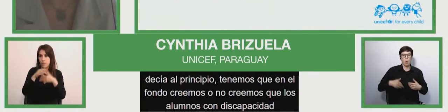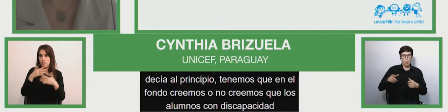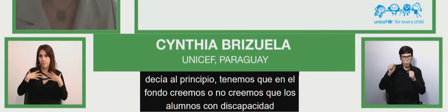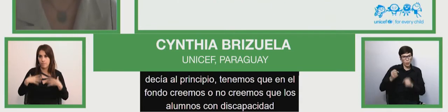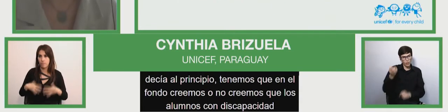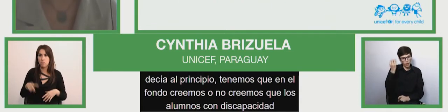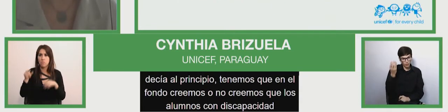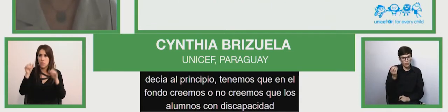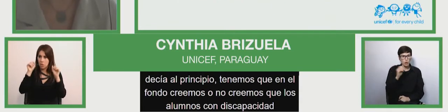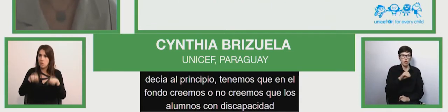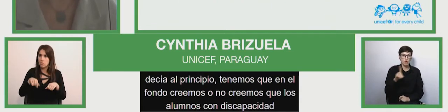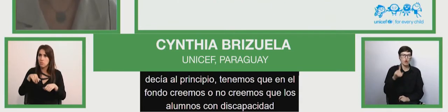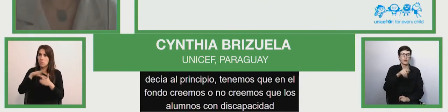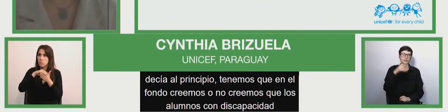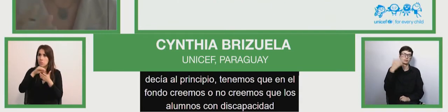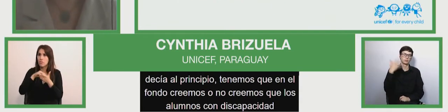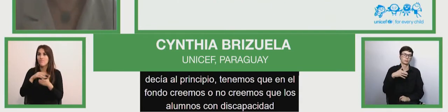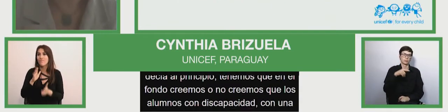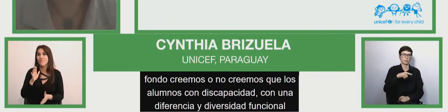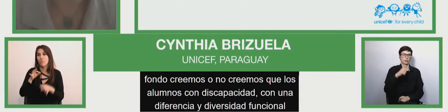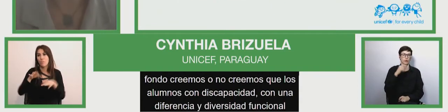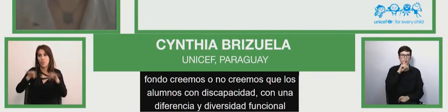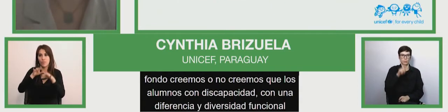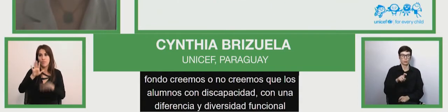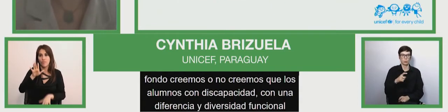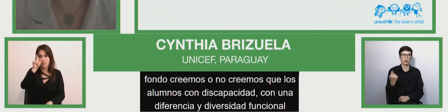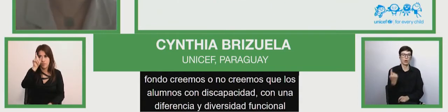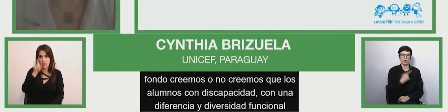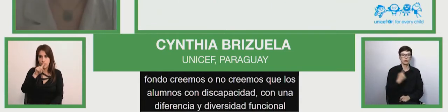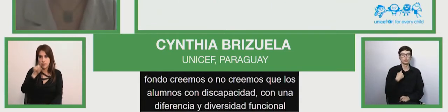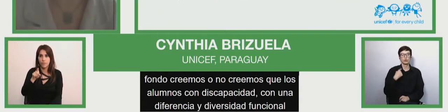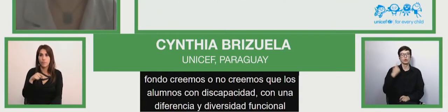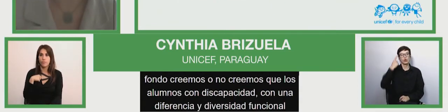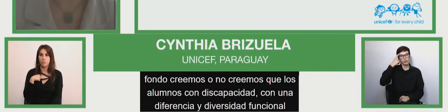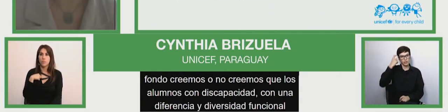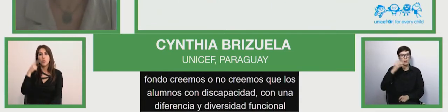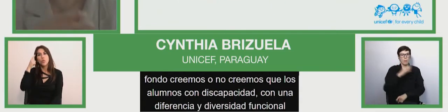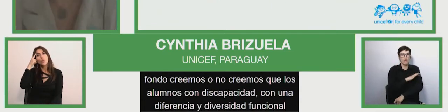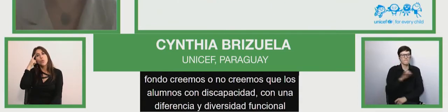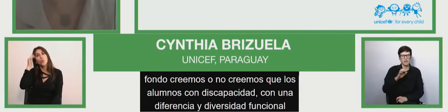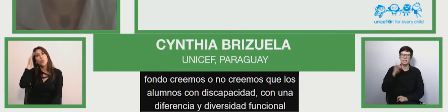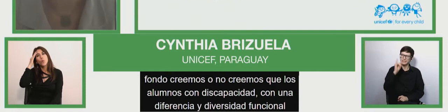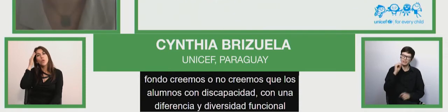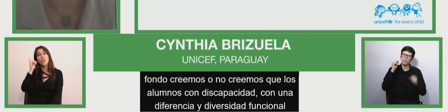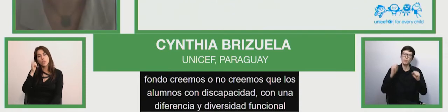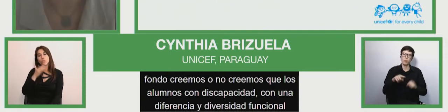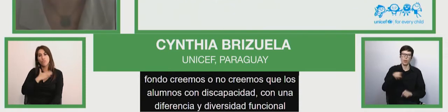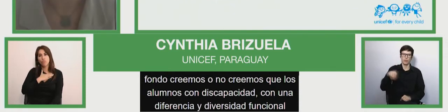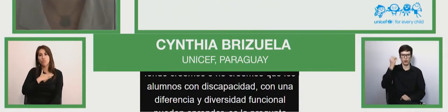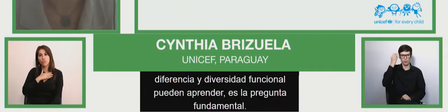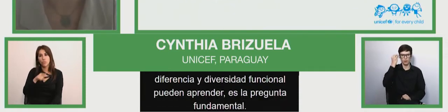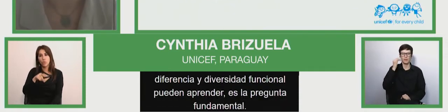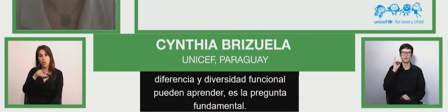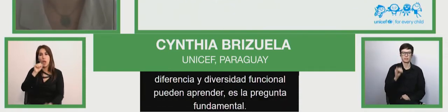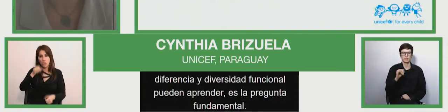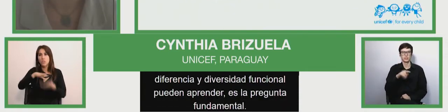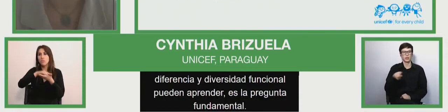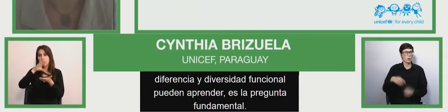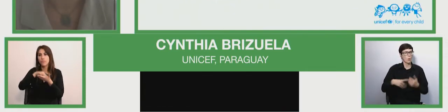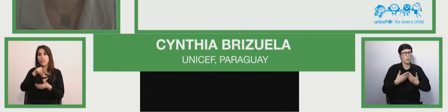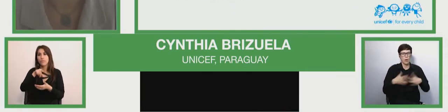fundamental question we based on the fact that yes they can do all students can learn and they are